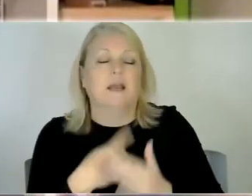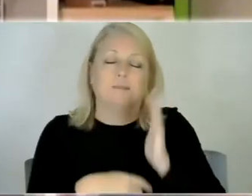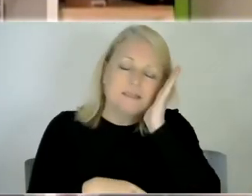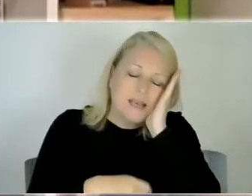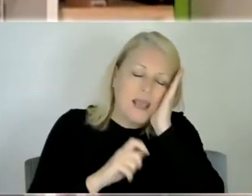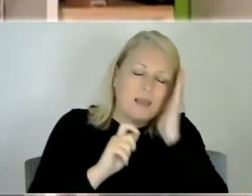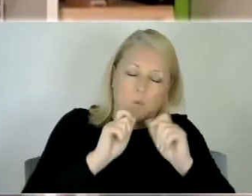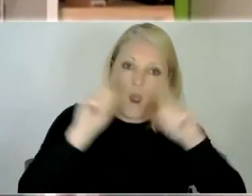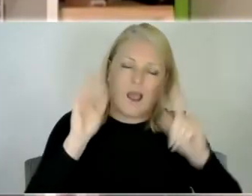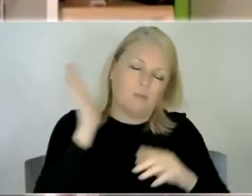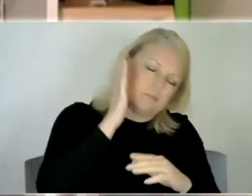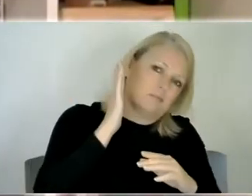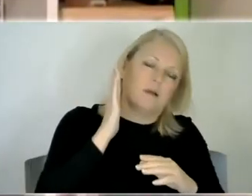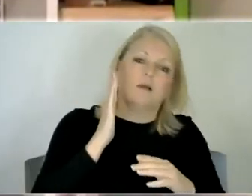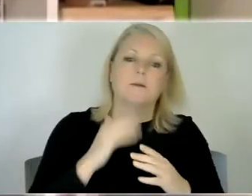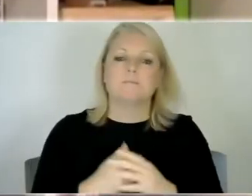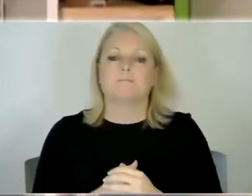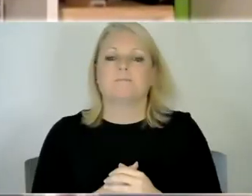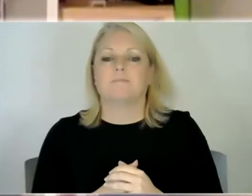he woke up and for